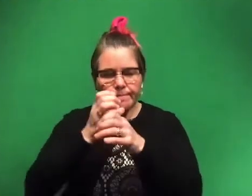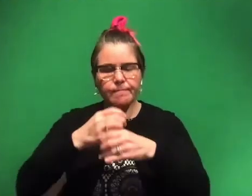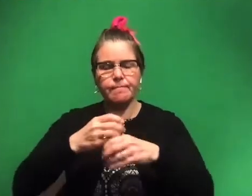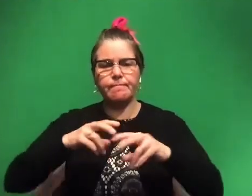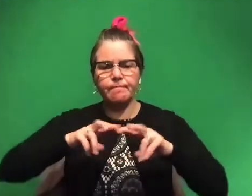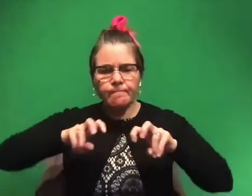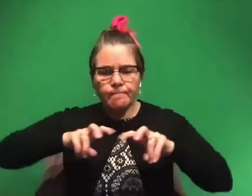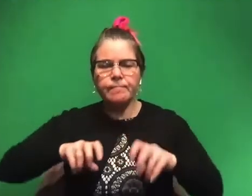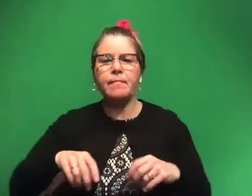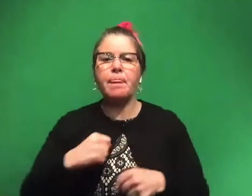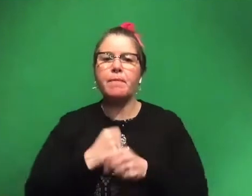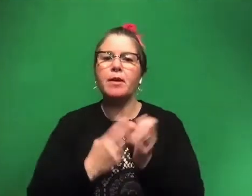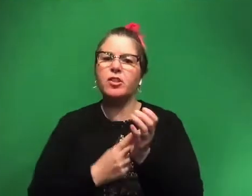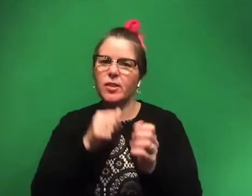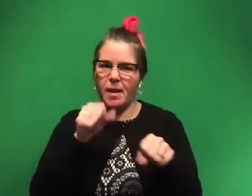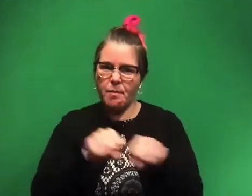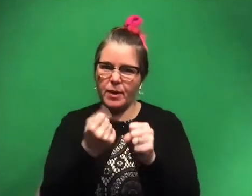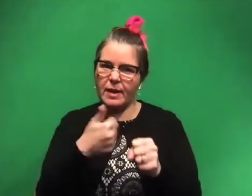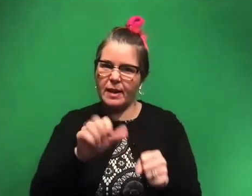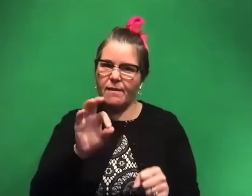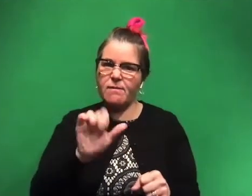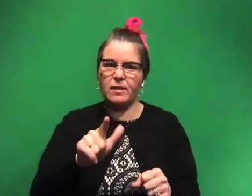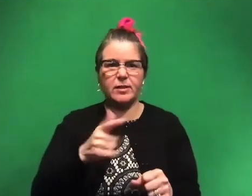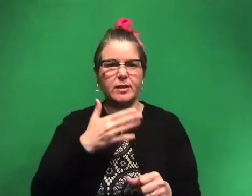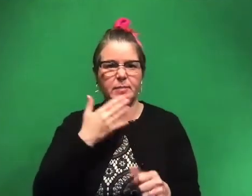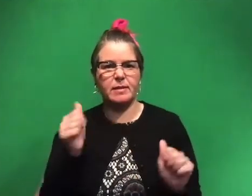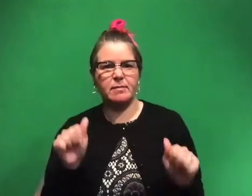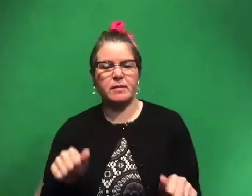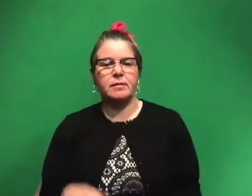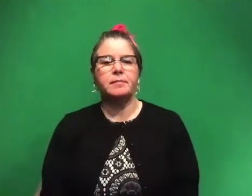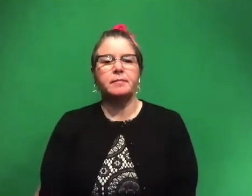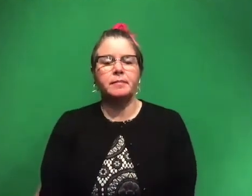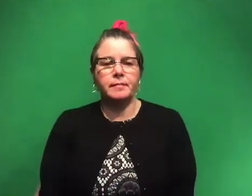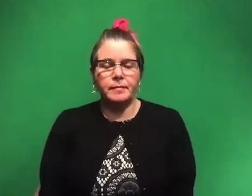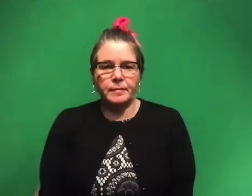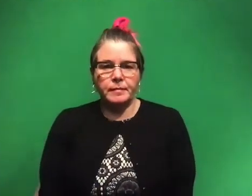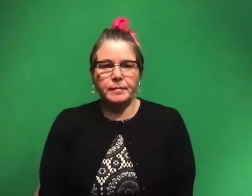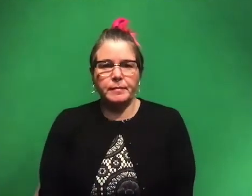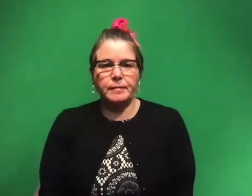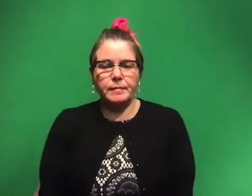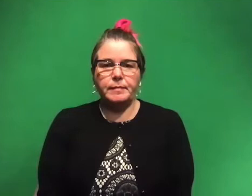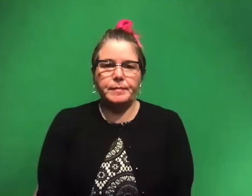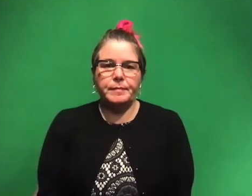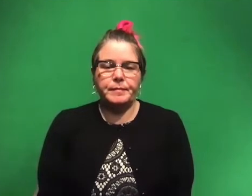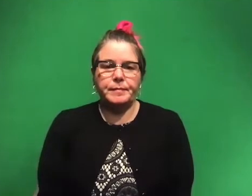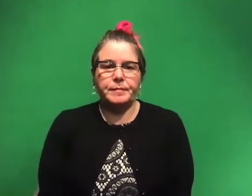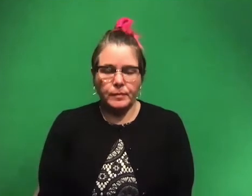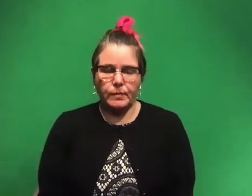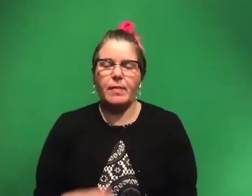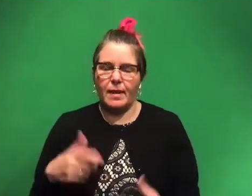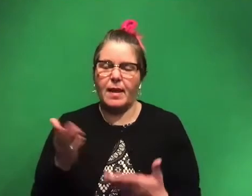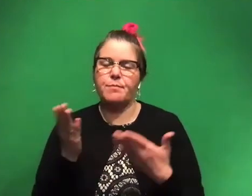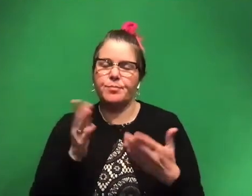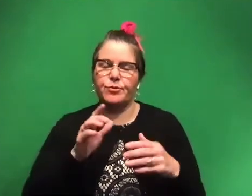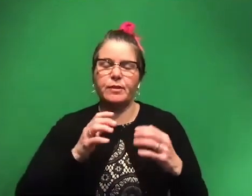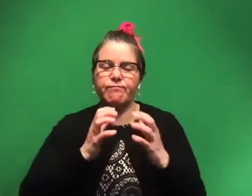and just make sure you're not breaking any fossils as best you can. So we do, we do that in the lab and break